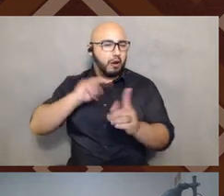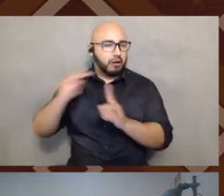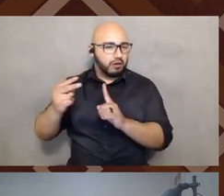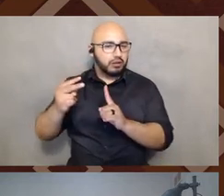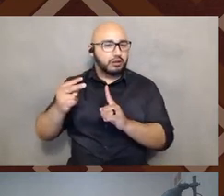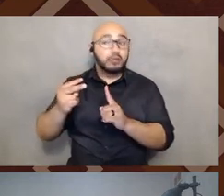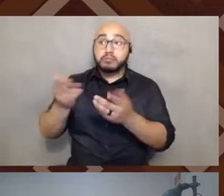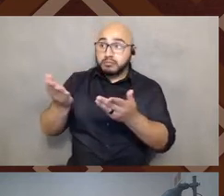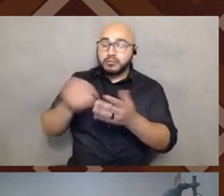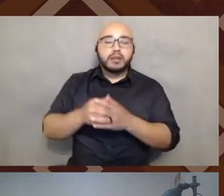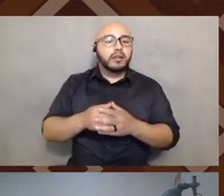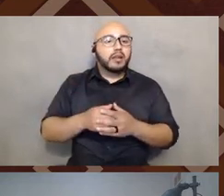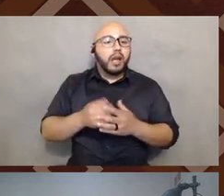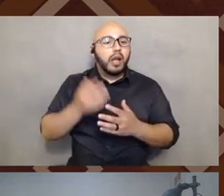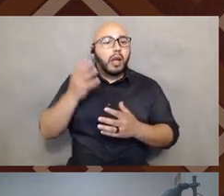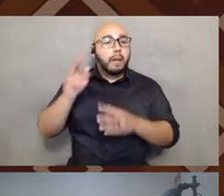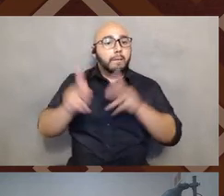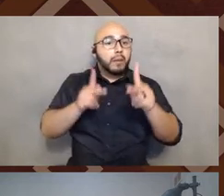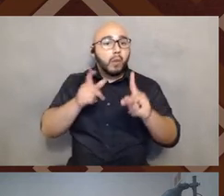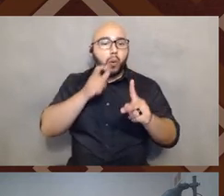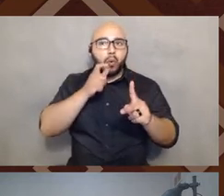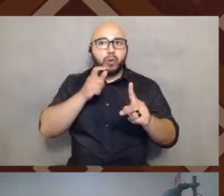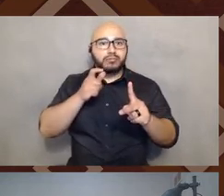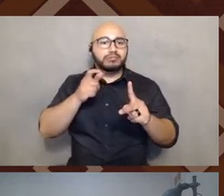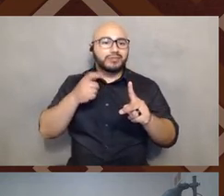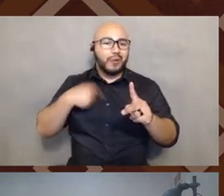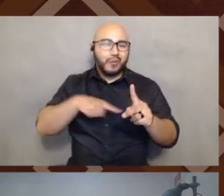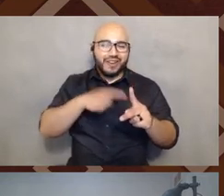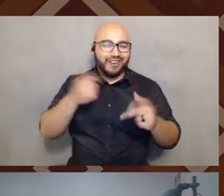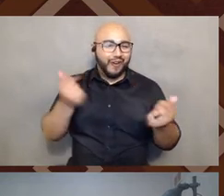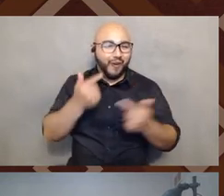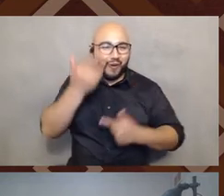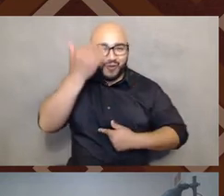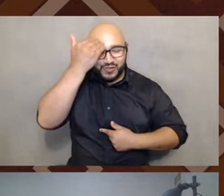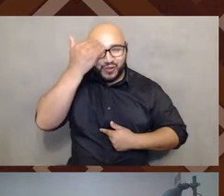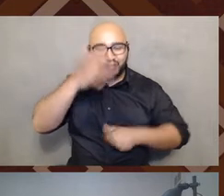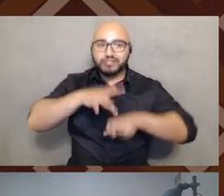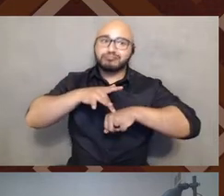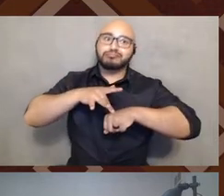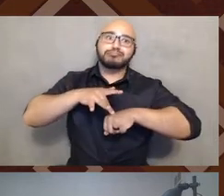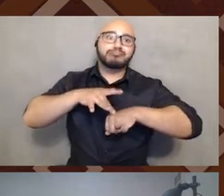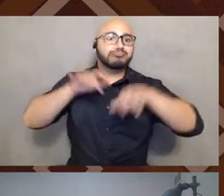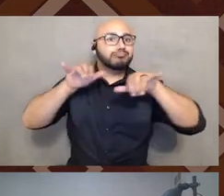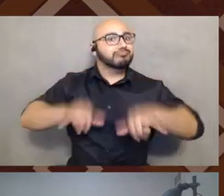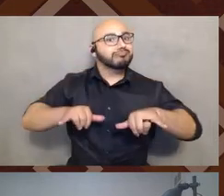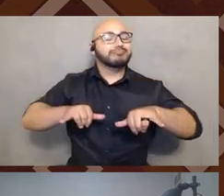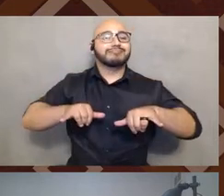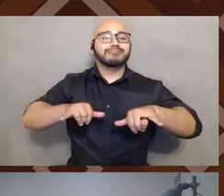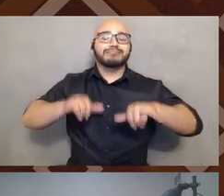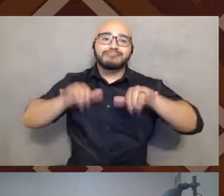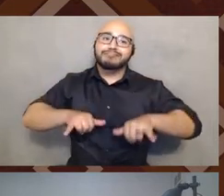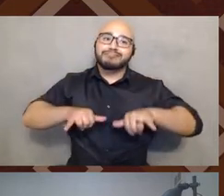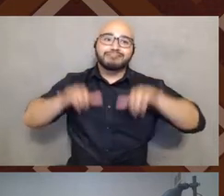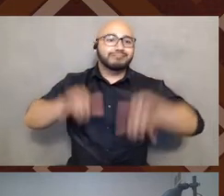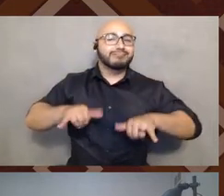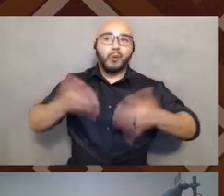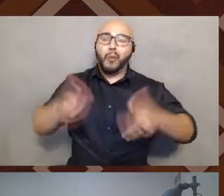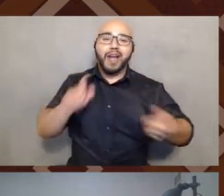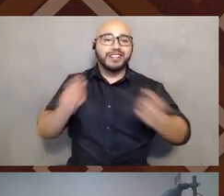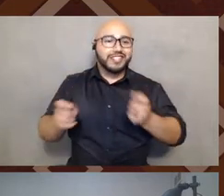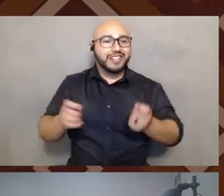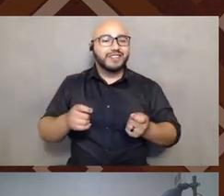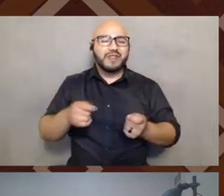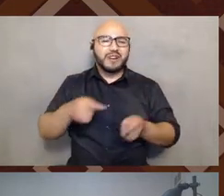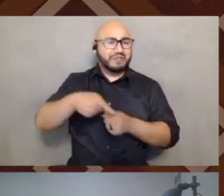just, um, some folks who like we all know, we get stuck in our ways, um, for particular reasons. And so I would say that there's